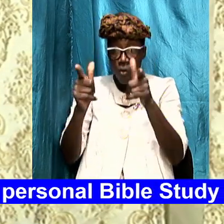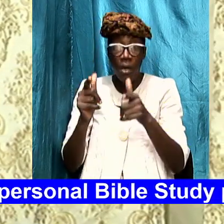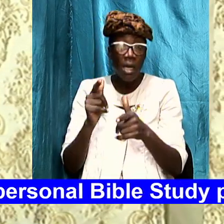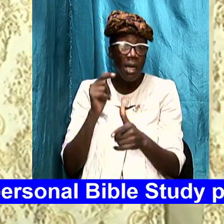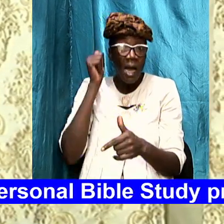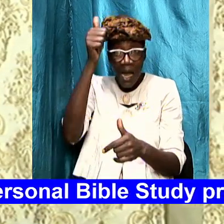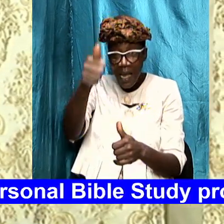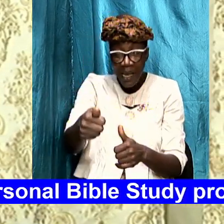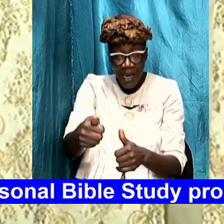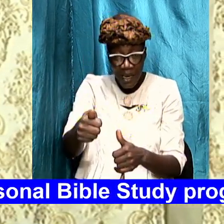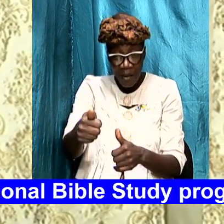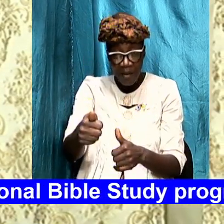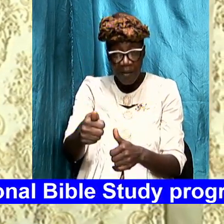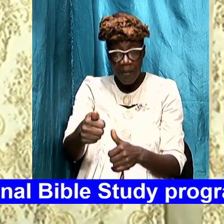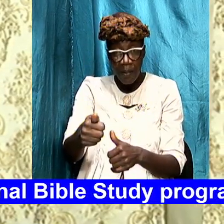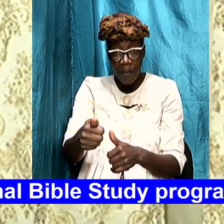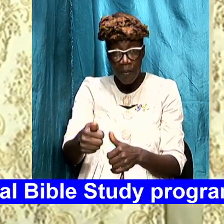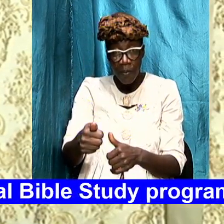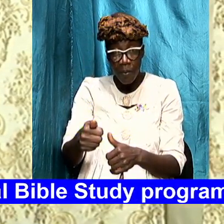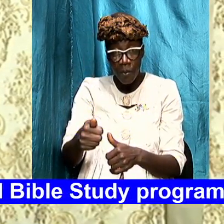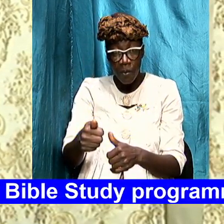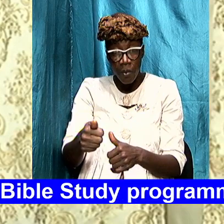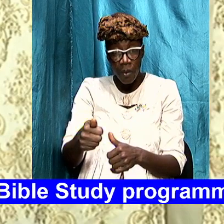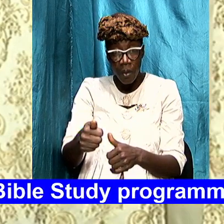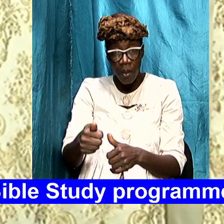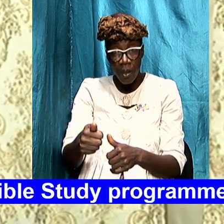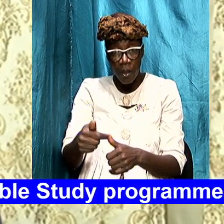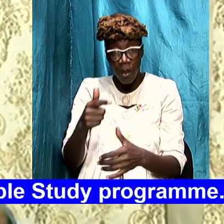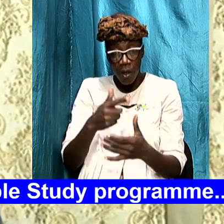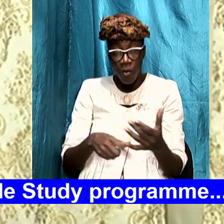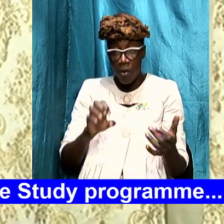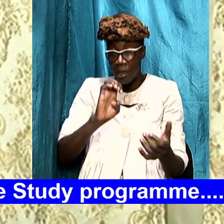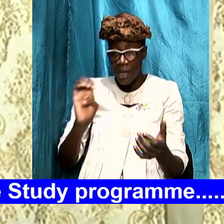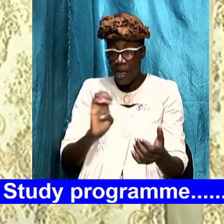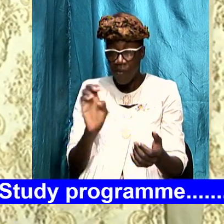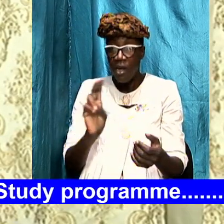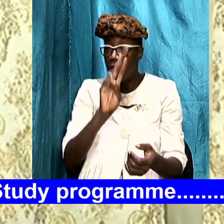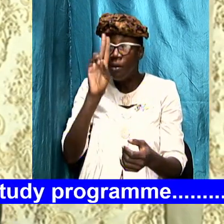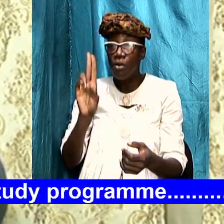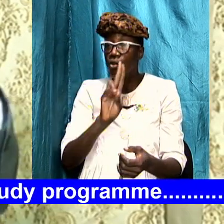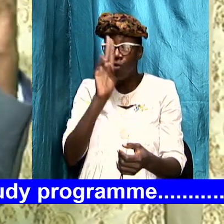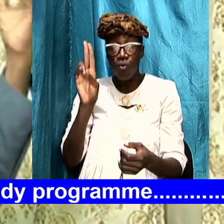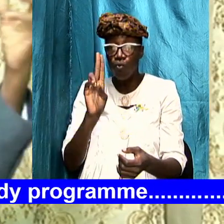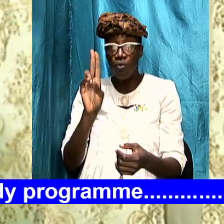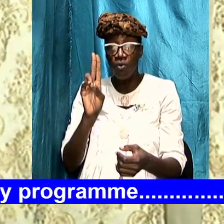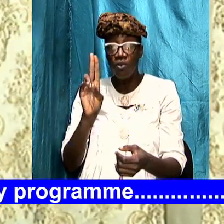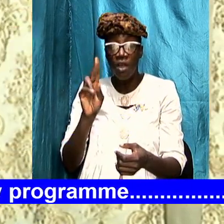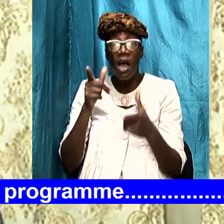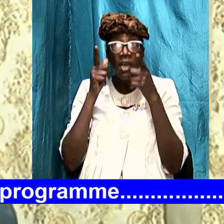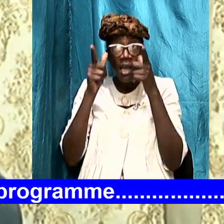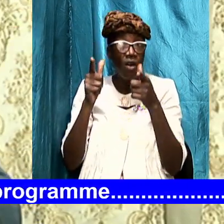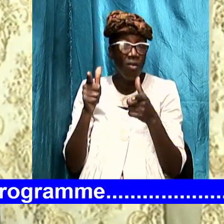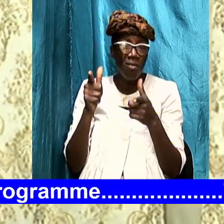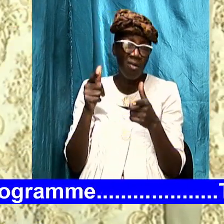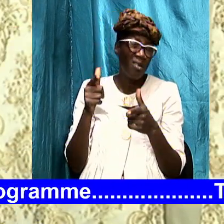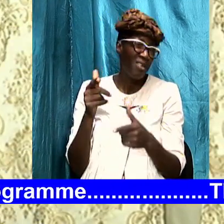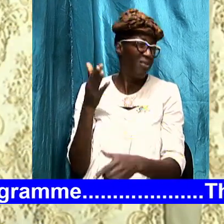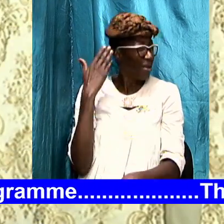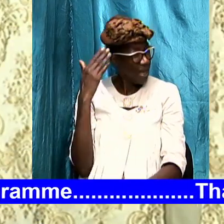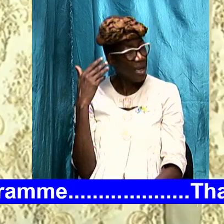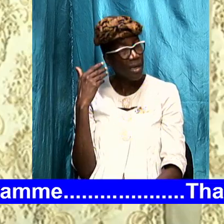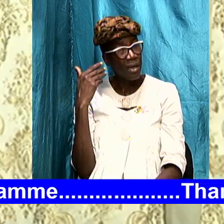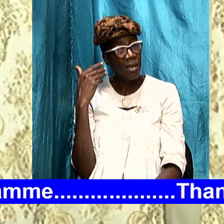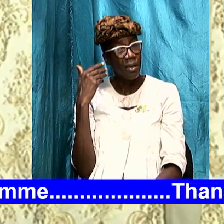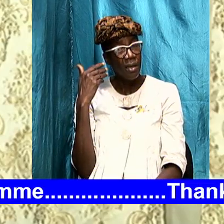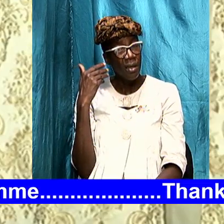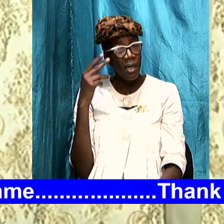activities and events based on whatever algorithm they use and whatever they look back at and plug into